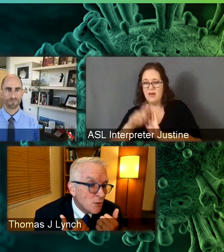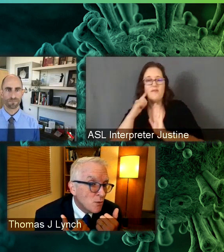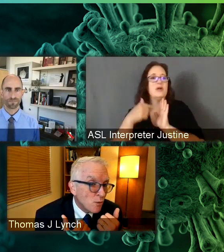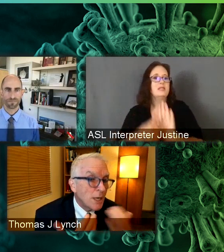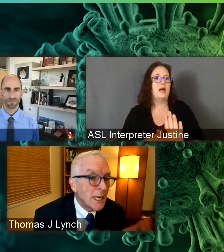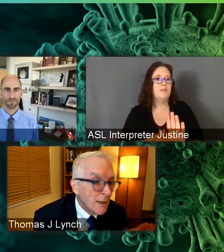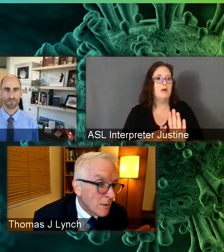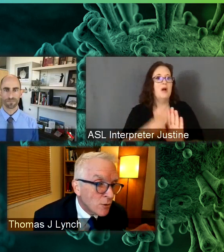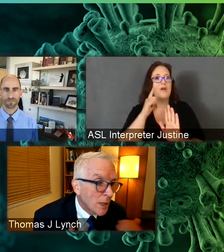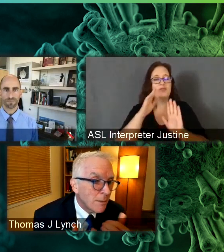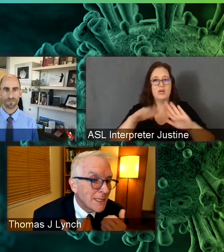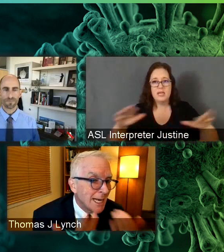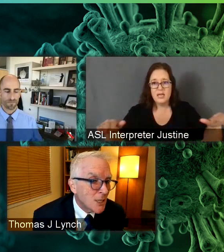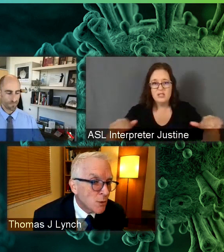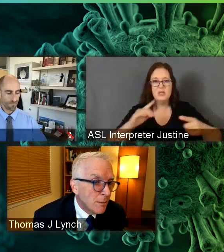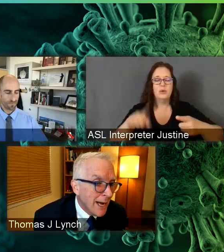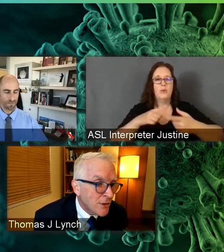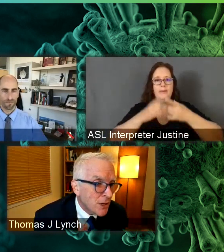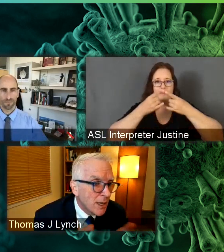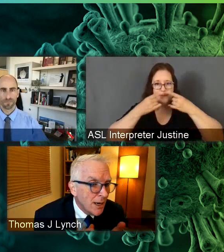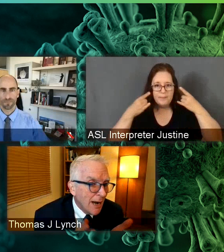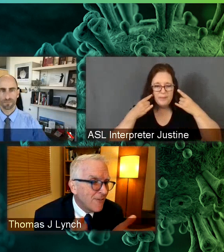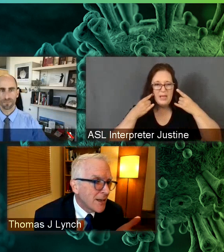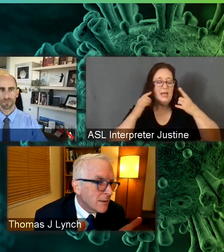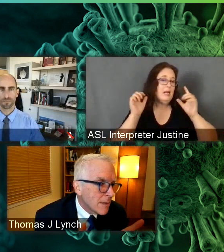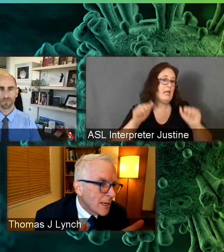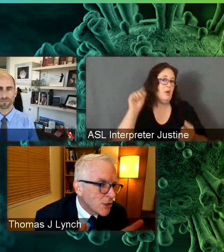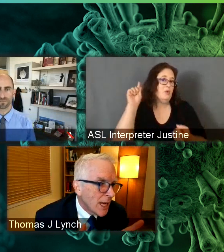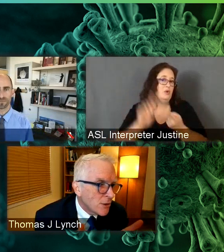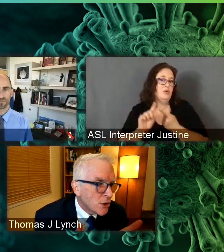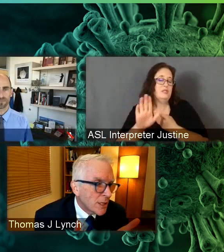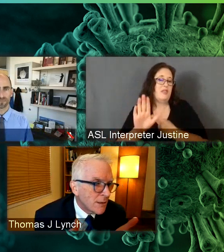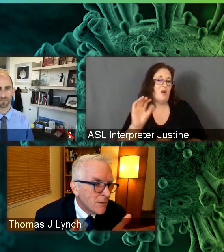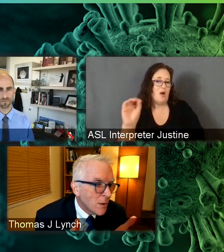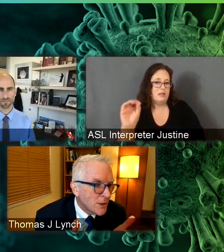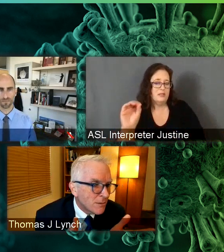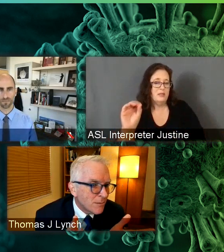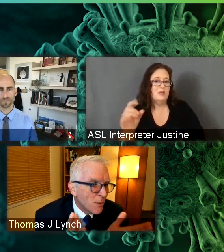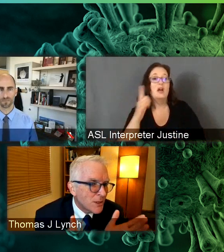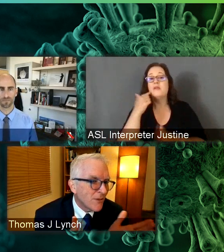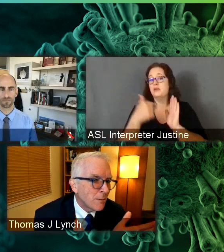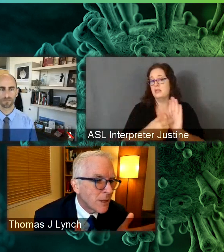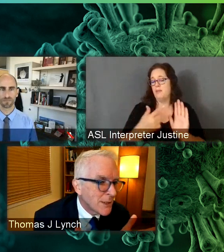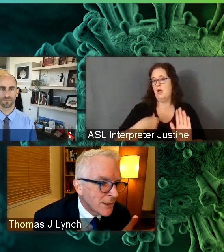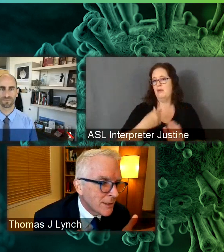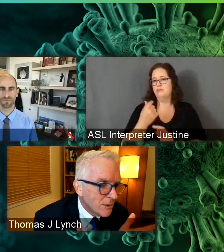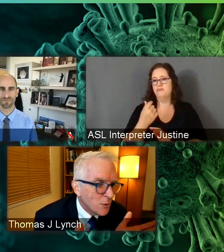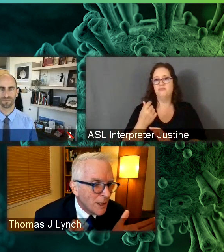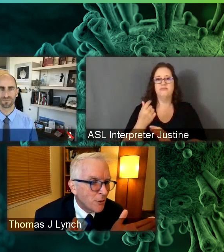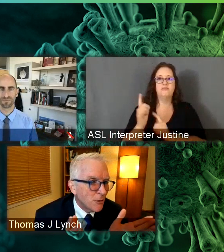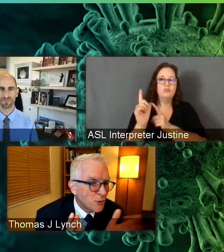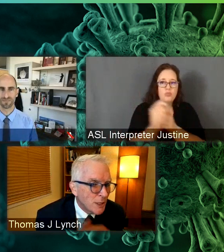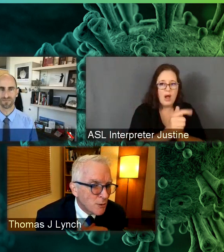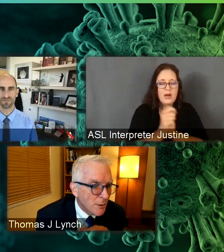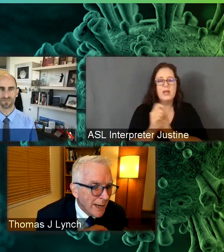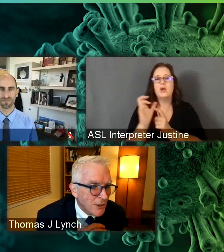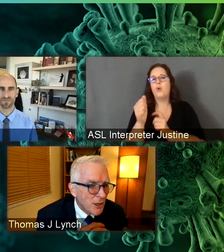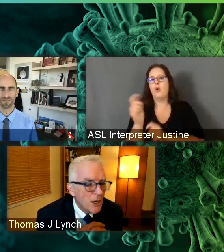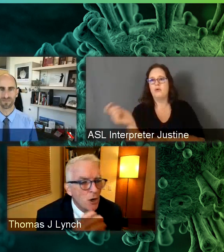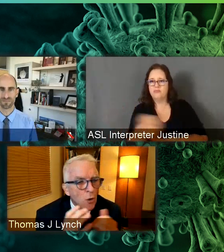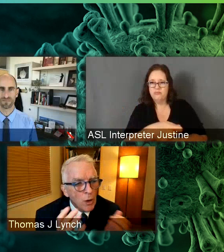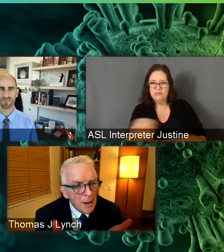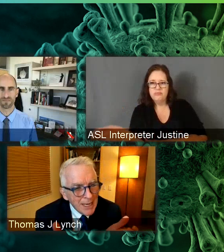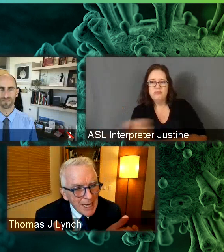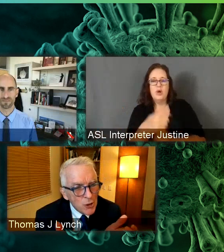when I was running or trying to play tennis with a mask, I found it kind of challenging. It wasn't very pleasant to do either of those two things with a